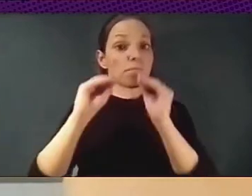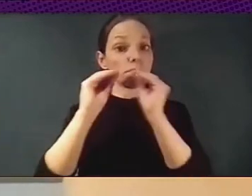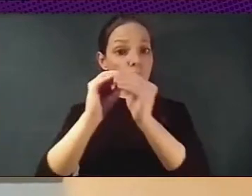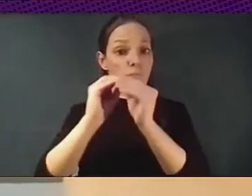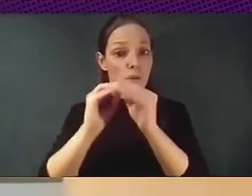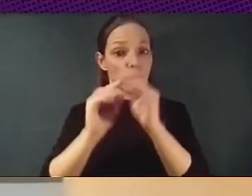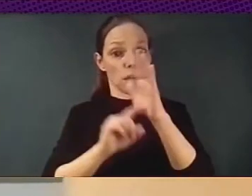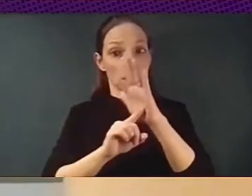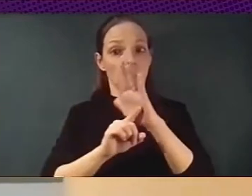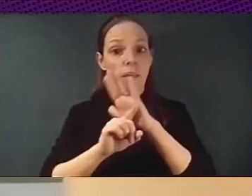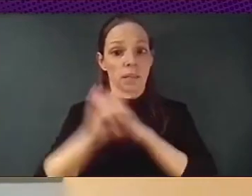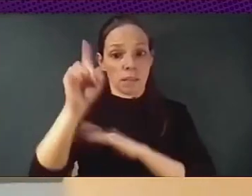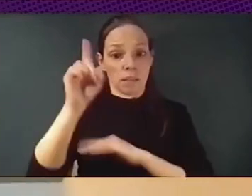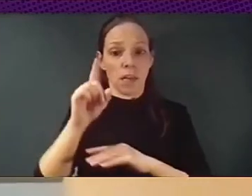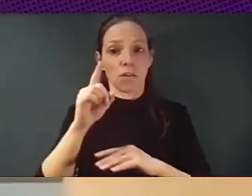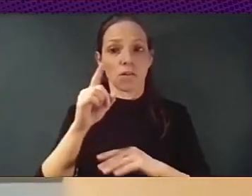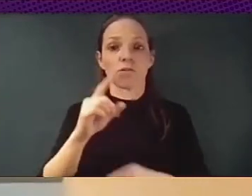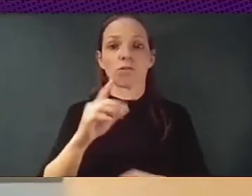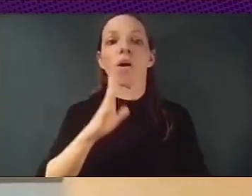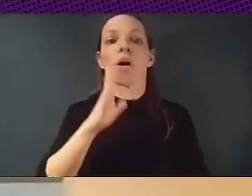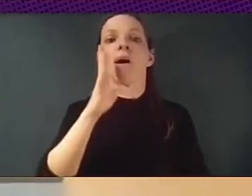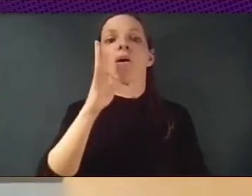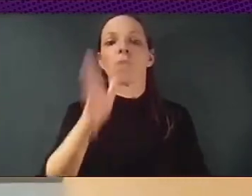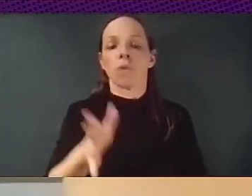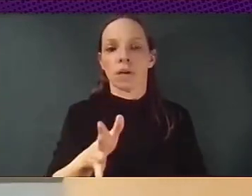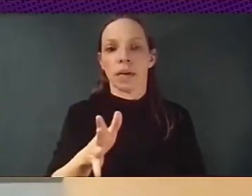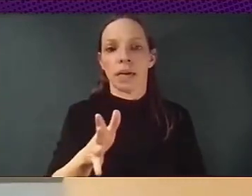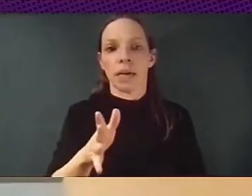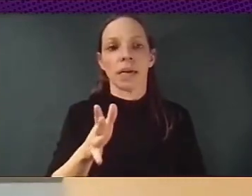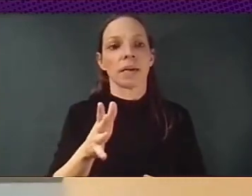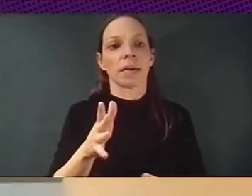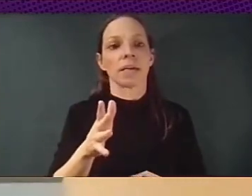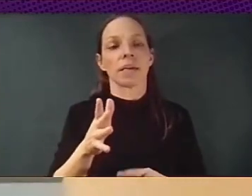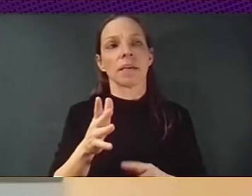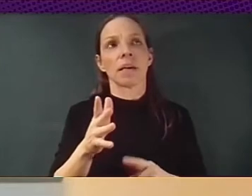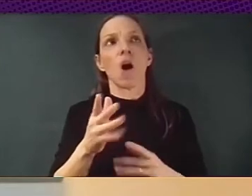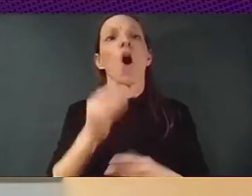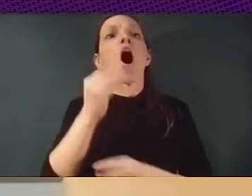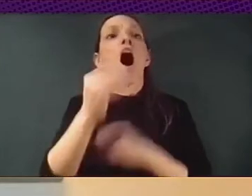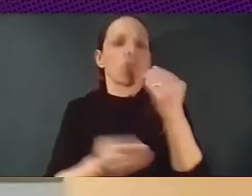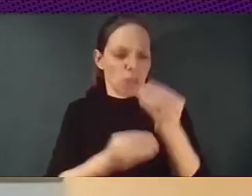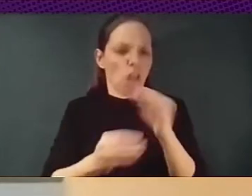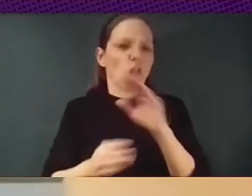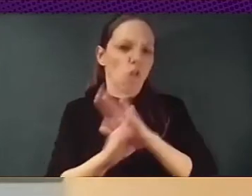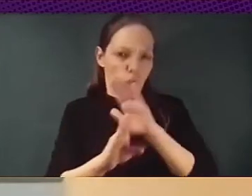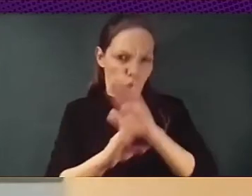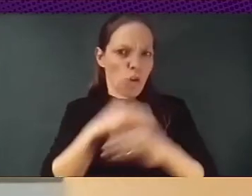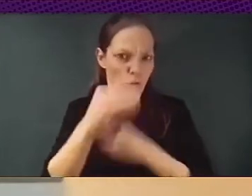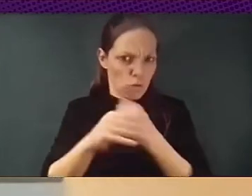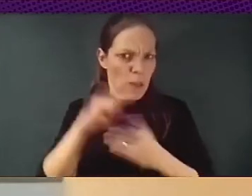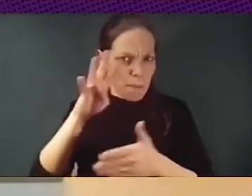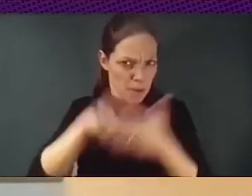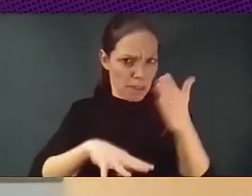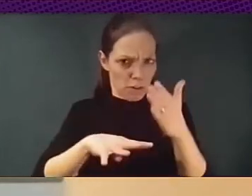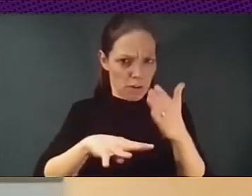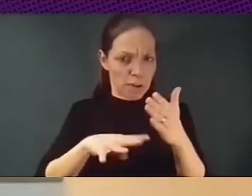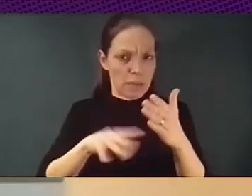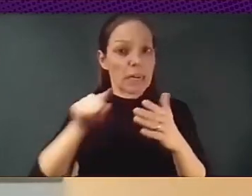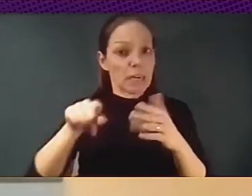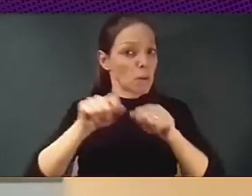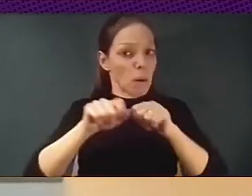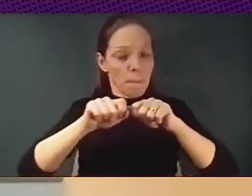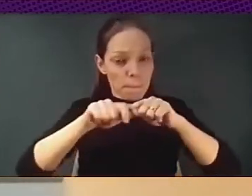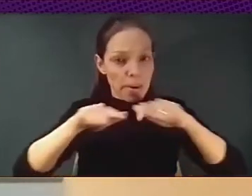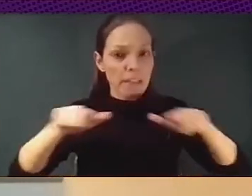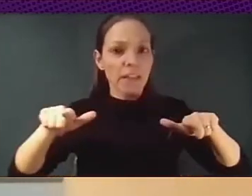Ada Colau, and now it's still in use in Barcelona. It is now a platform that is used by 120 cities around the world,